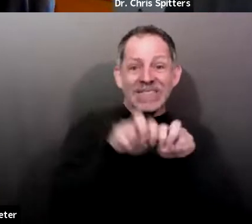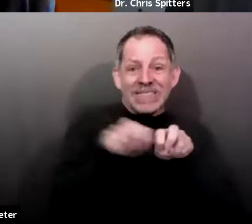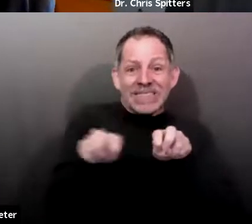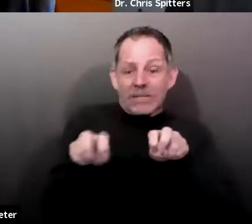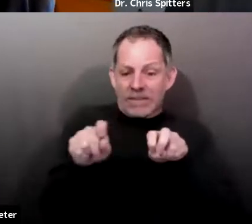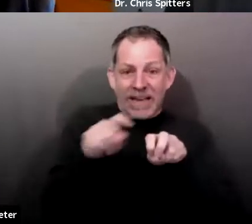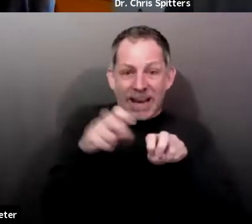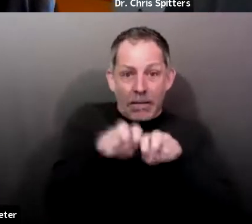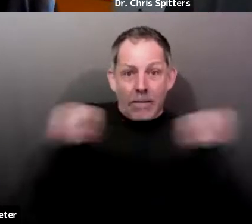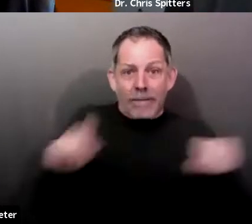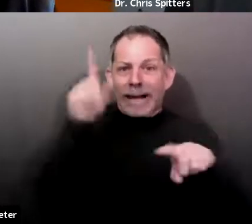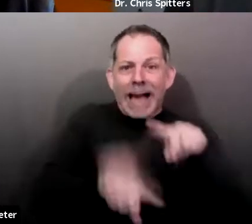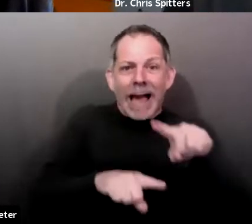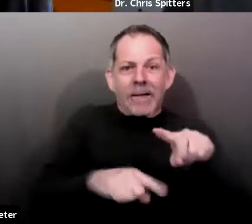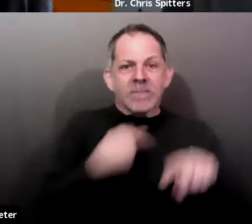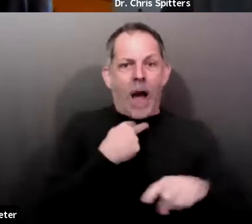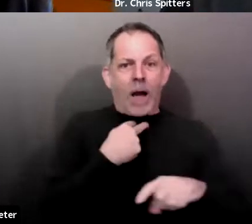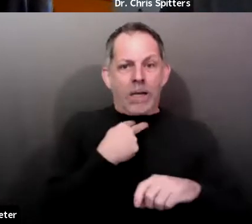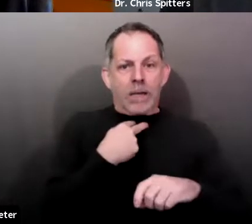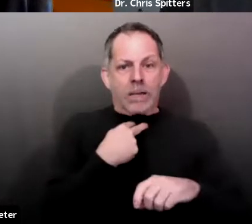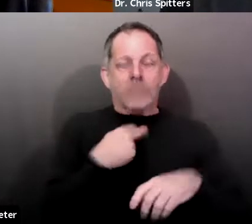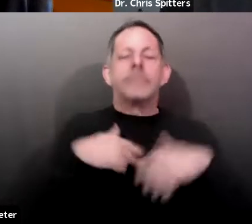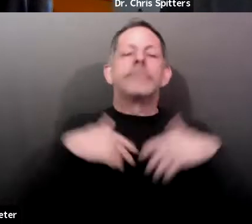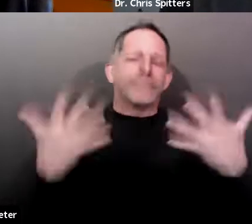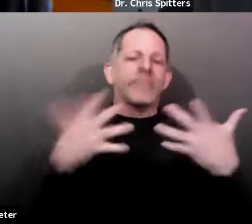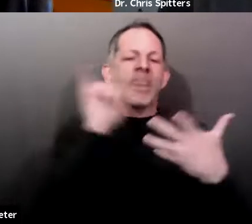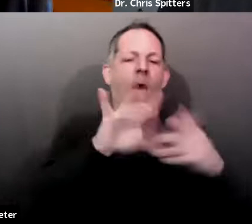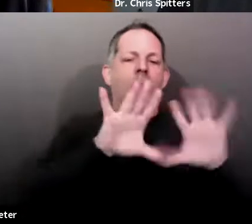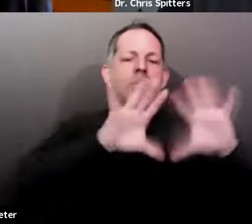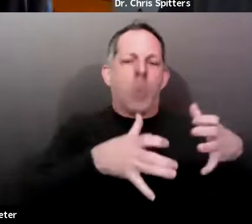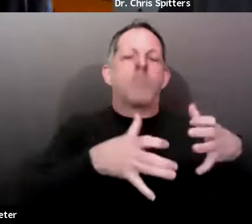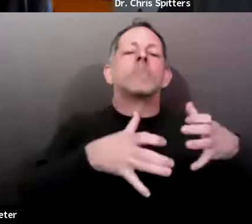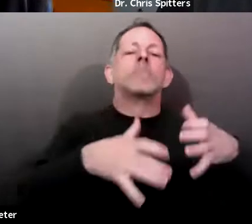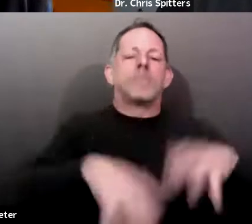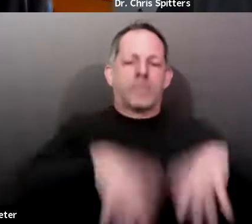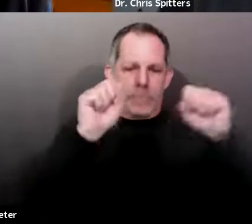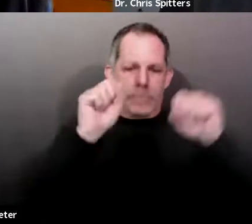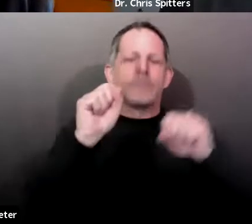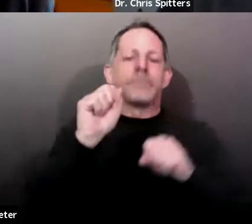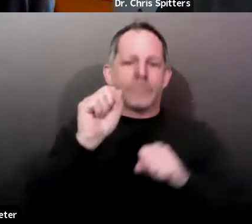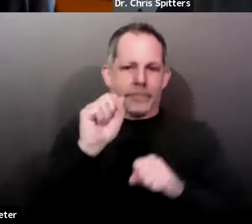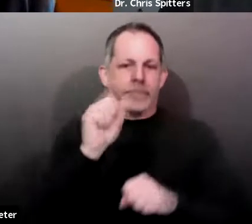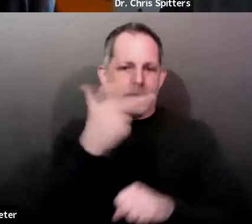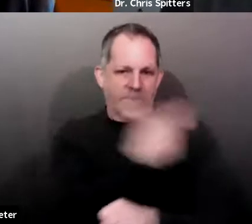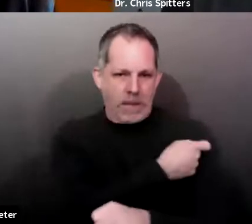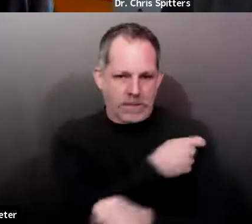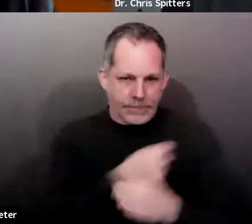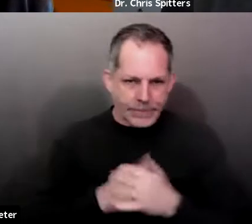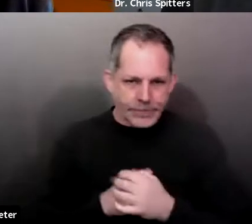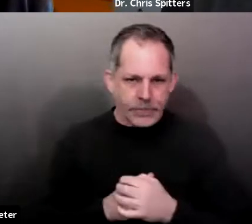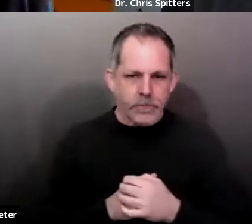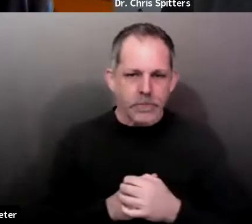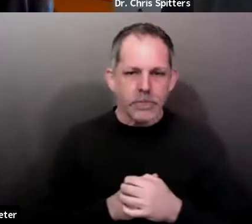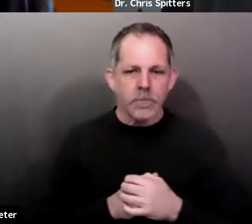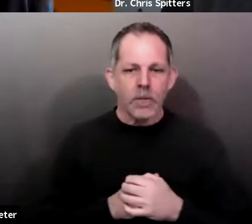safety. This includes people also who work with the public for at least three hours during a